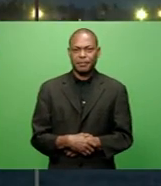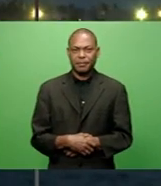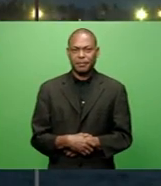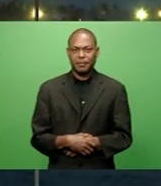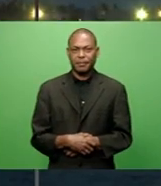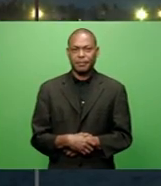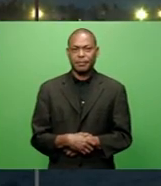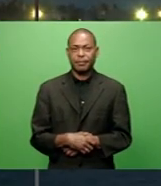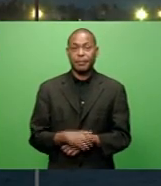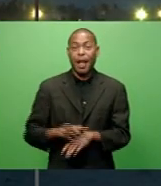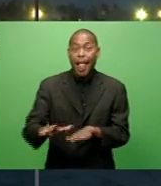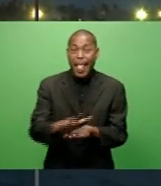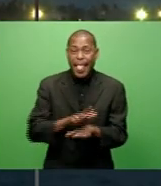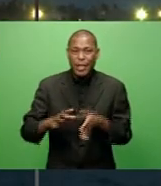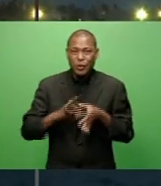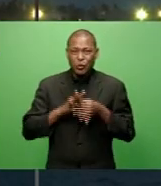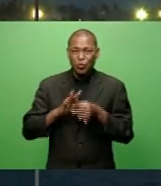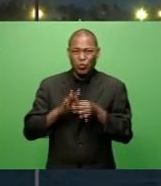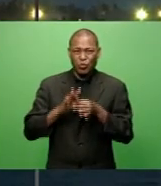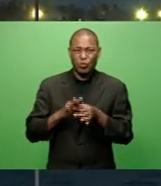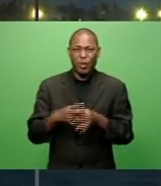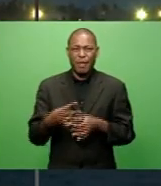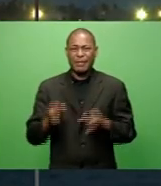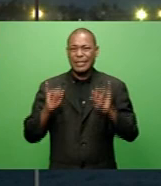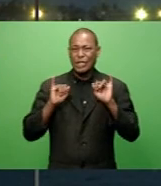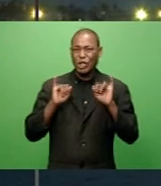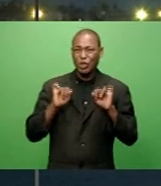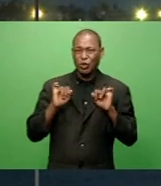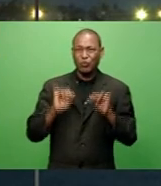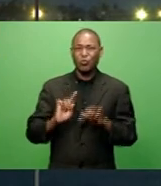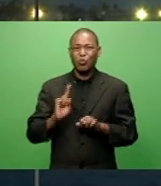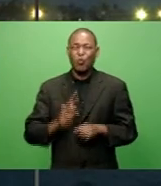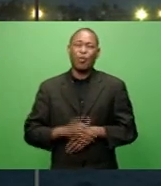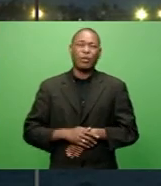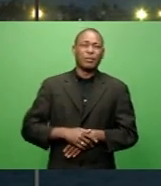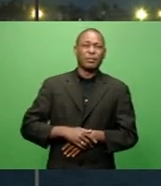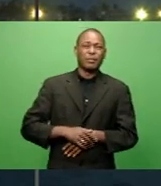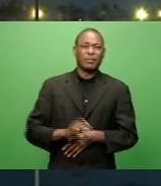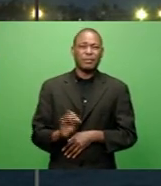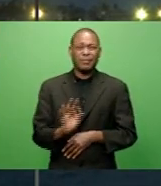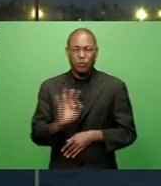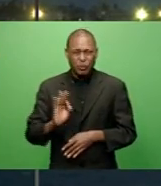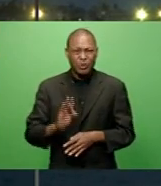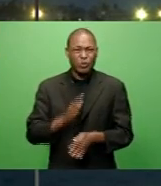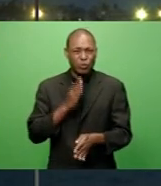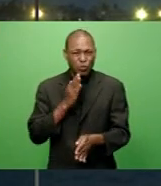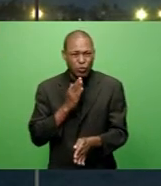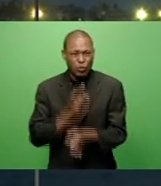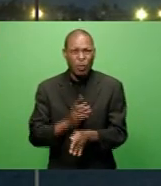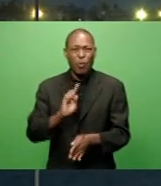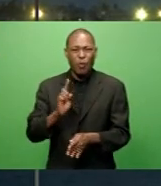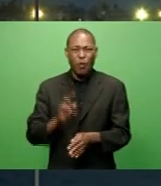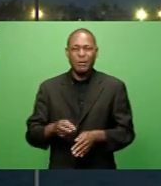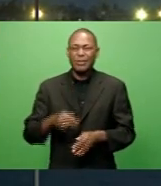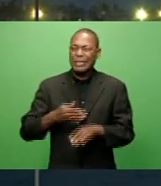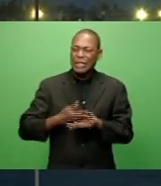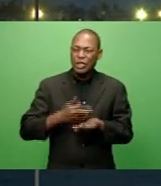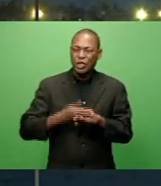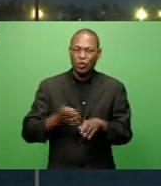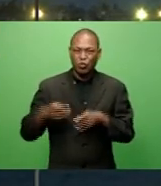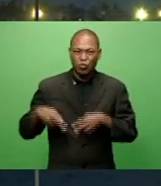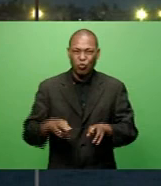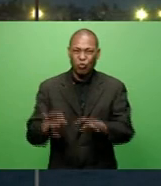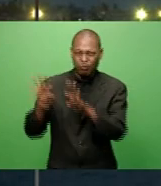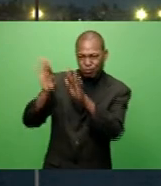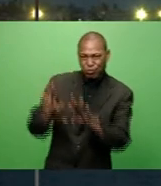Land ownership issues at Korosomo outside Senganga are delaying the construction of the new realigned road beside the slip. Road